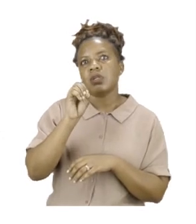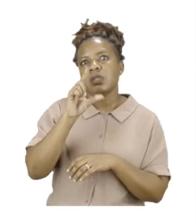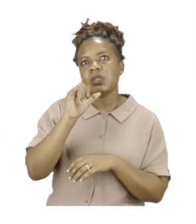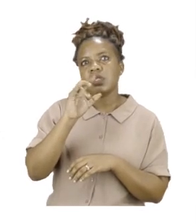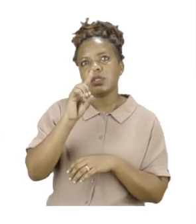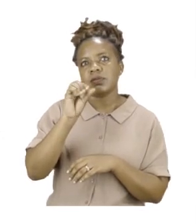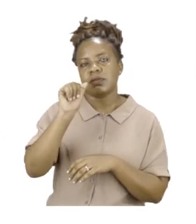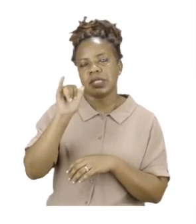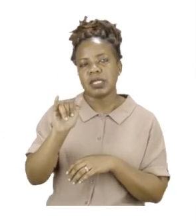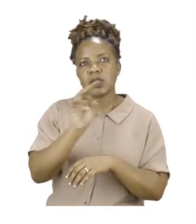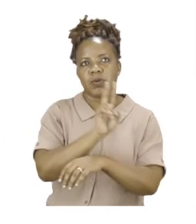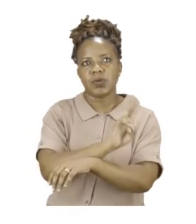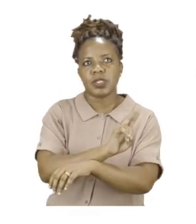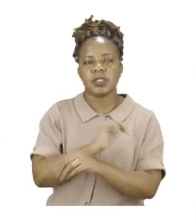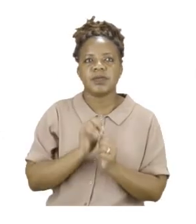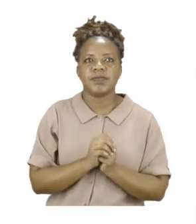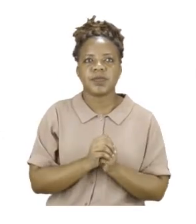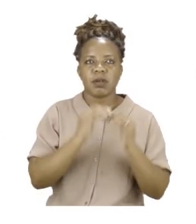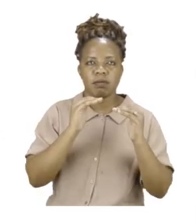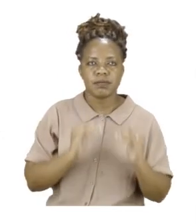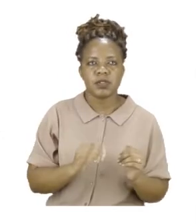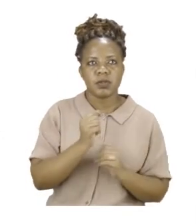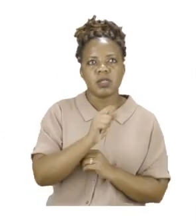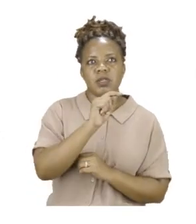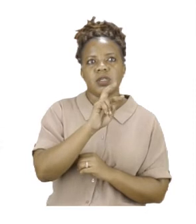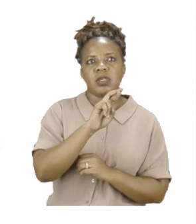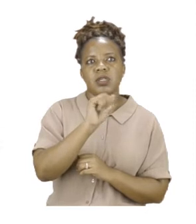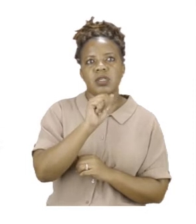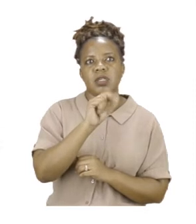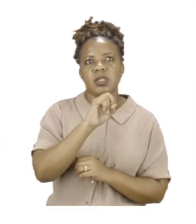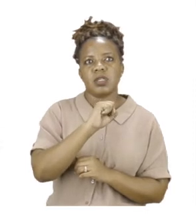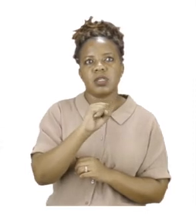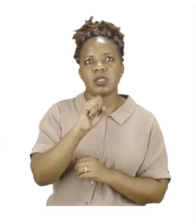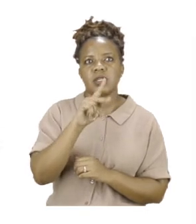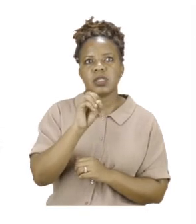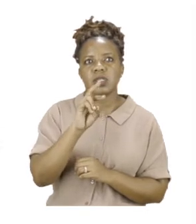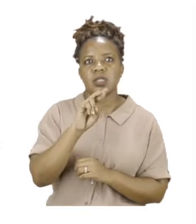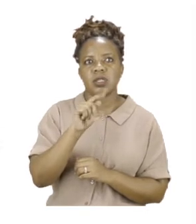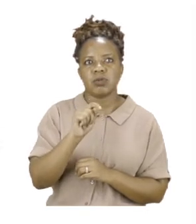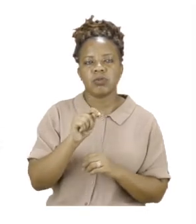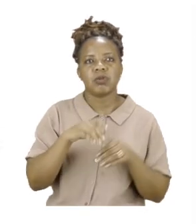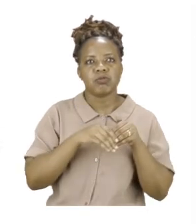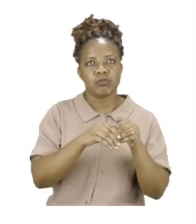truck, motorbike, bicycle,